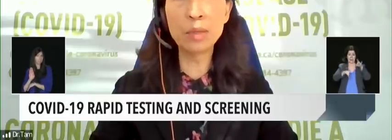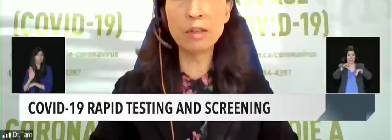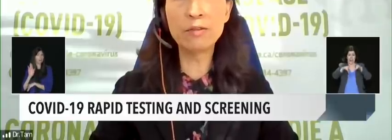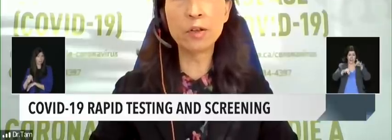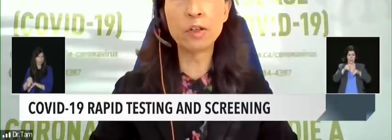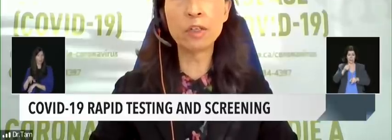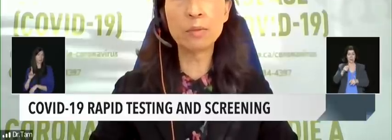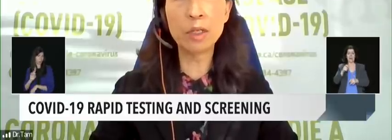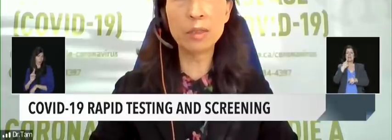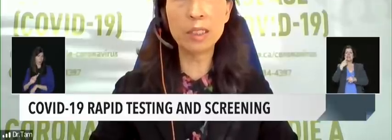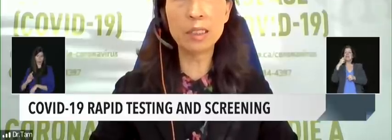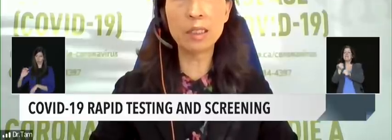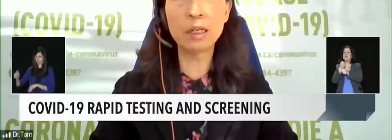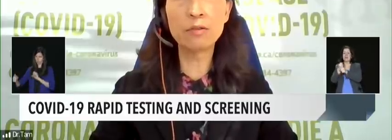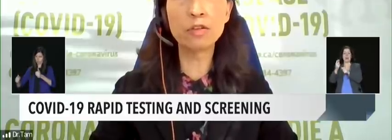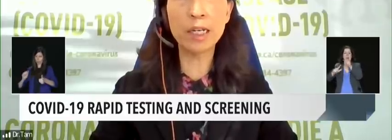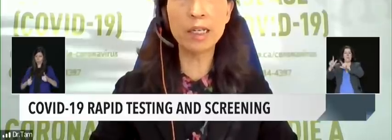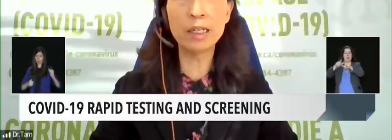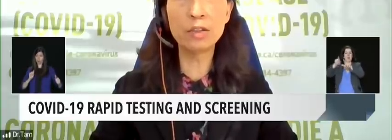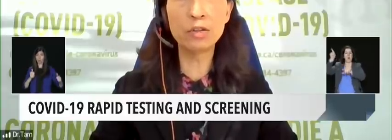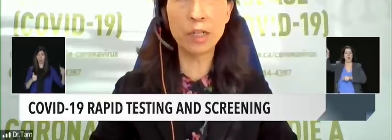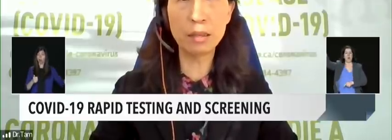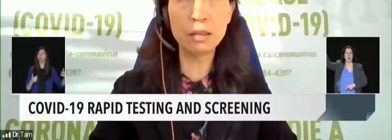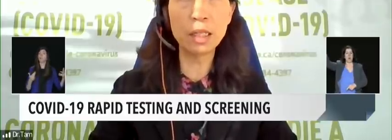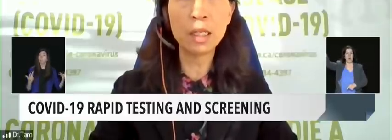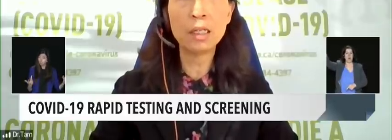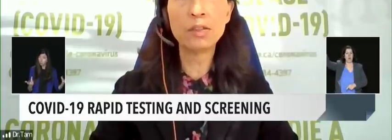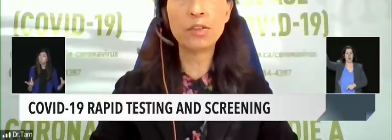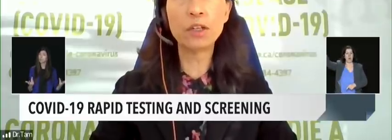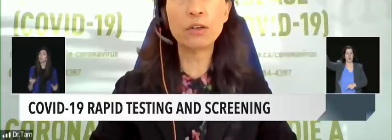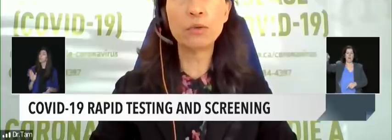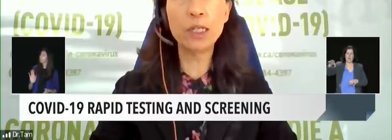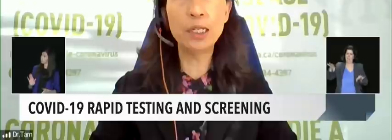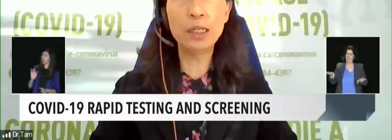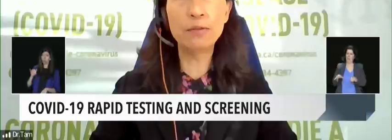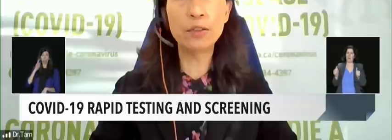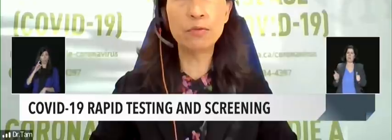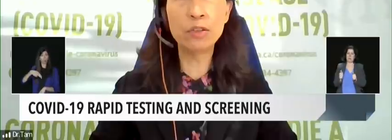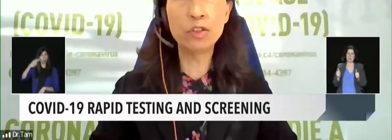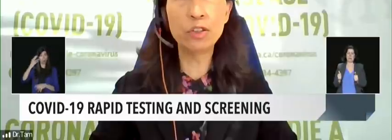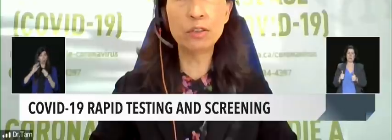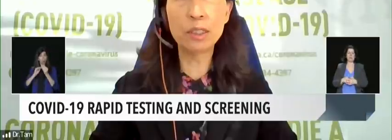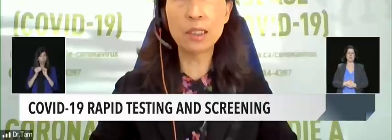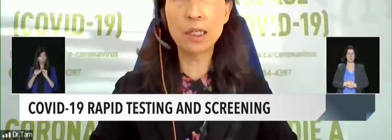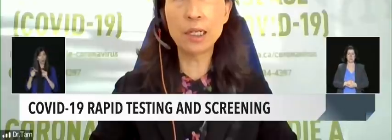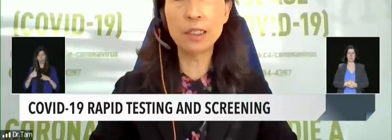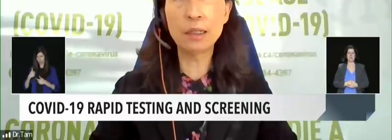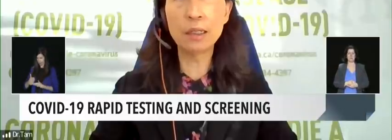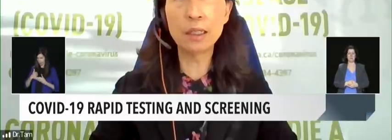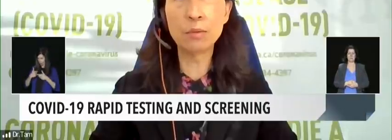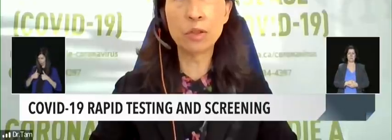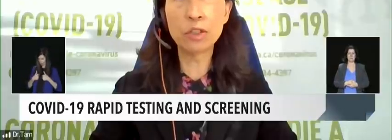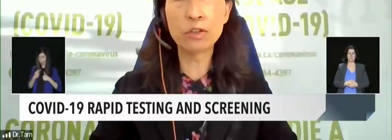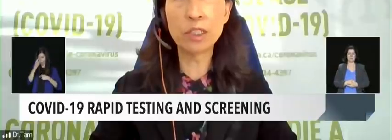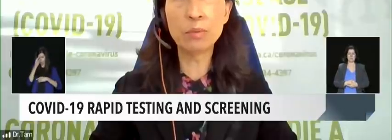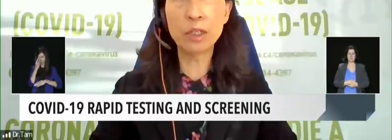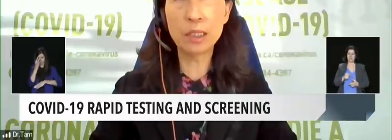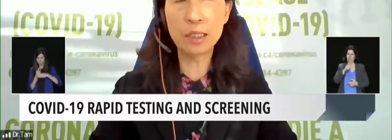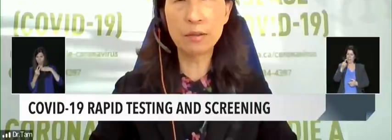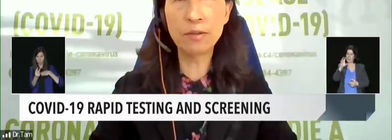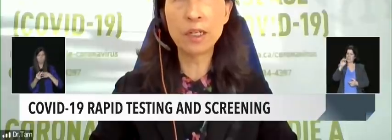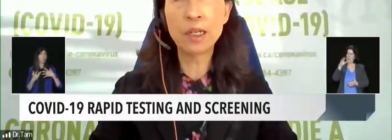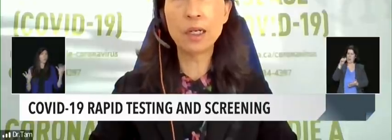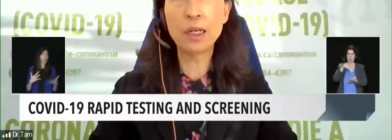number for the purposes of tracking trends. So, we've reintroduced a slide on the laboratory